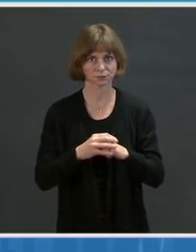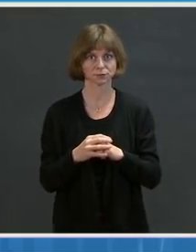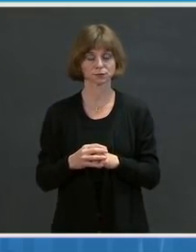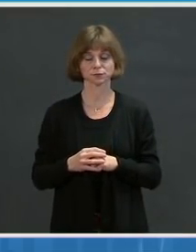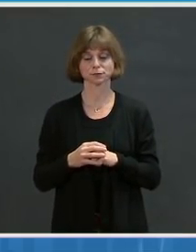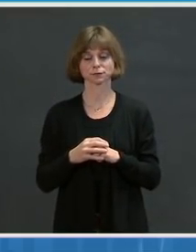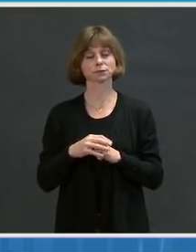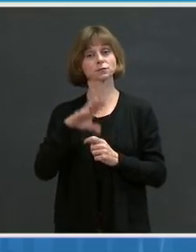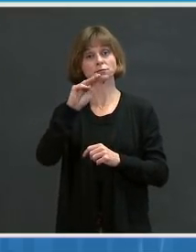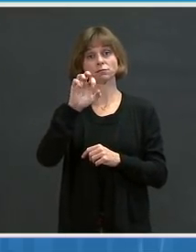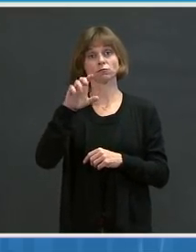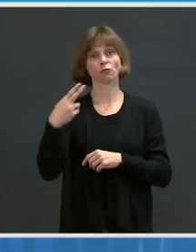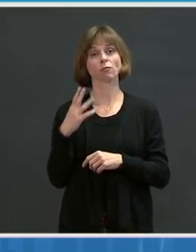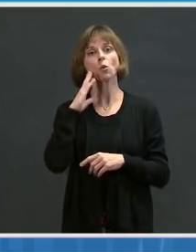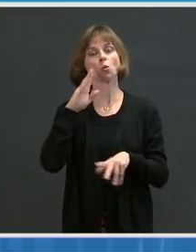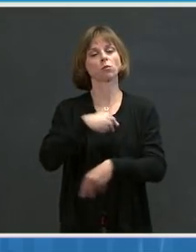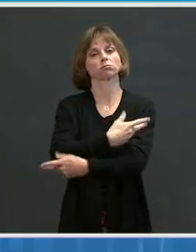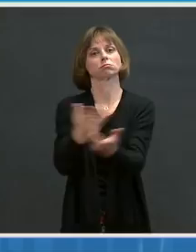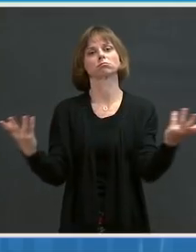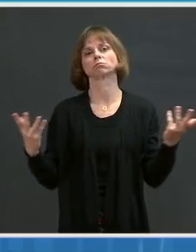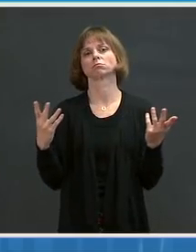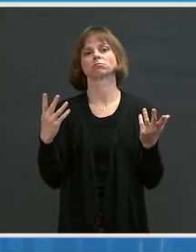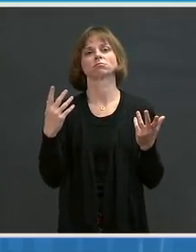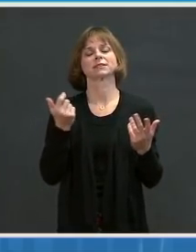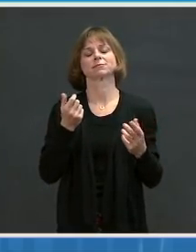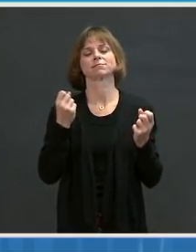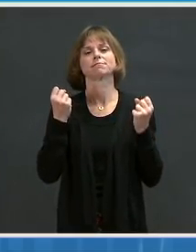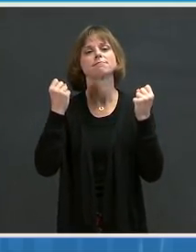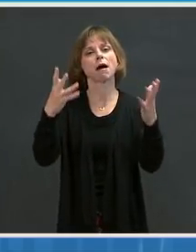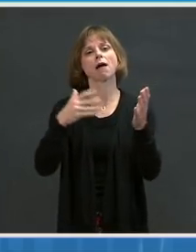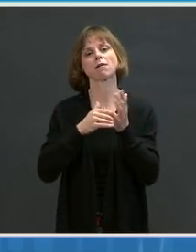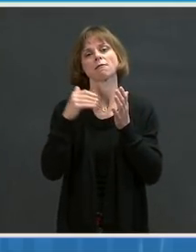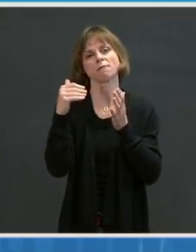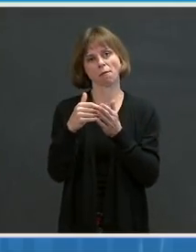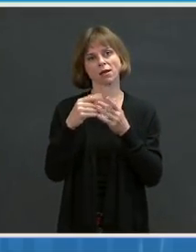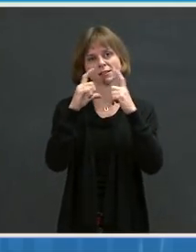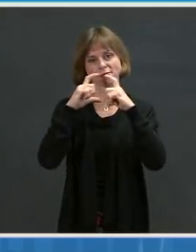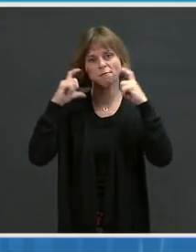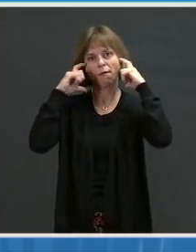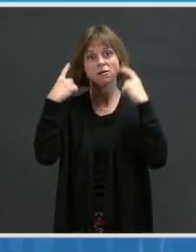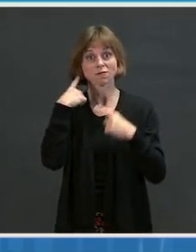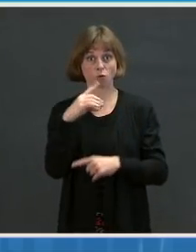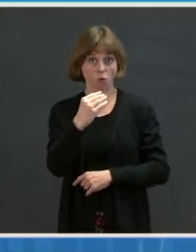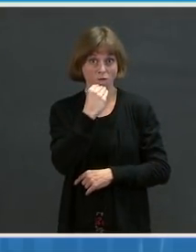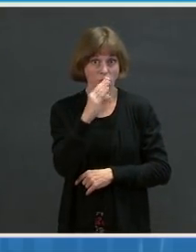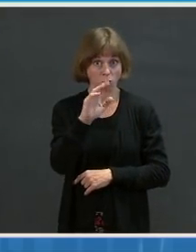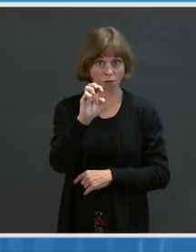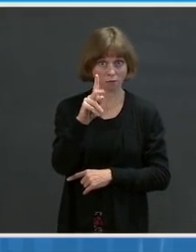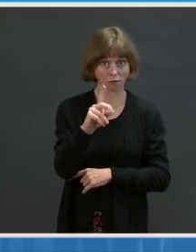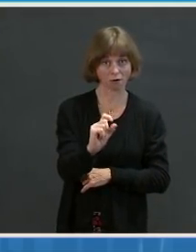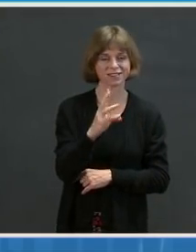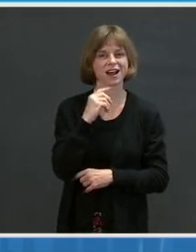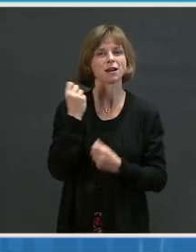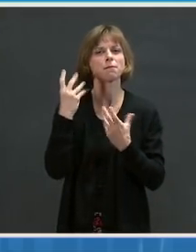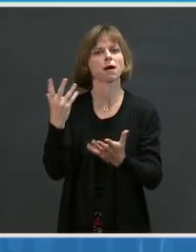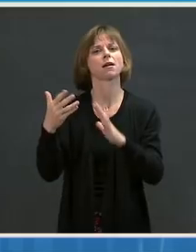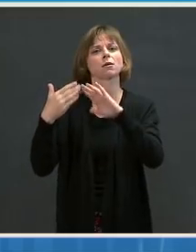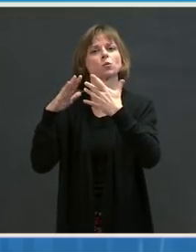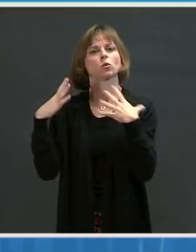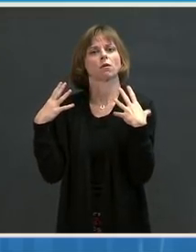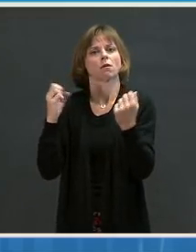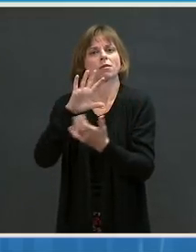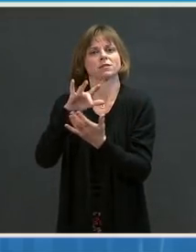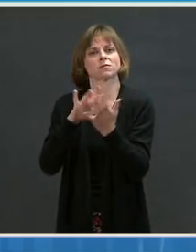millions of masks to food banks and community health centers around the country. These are